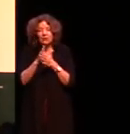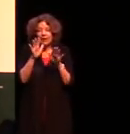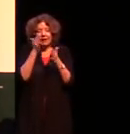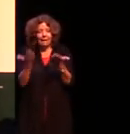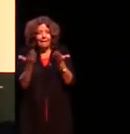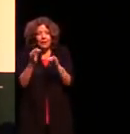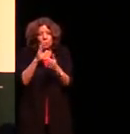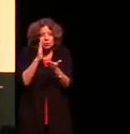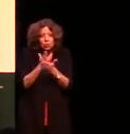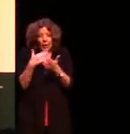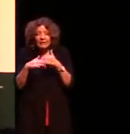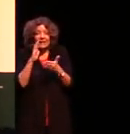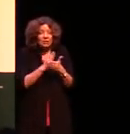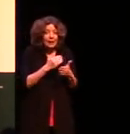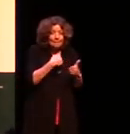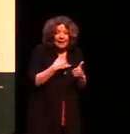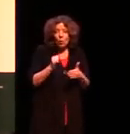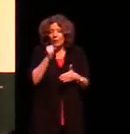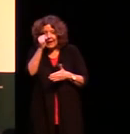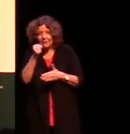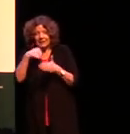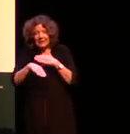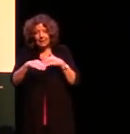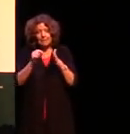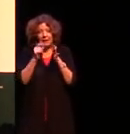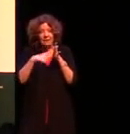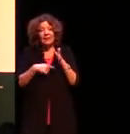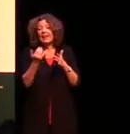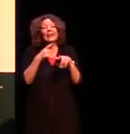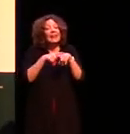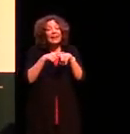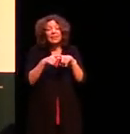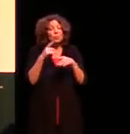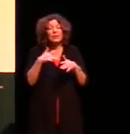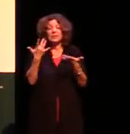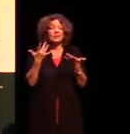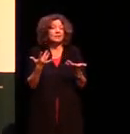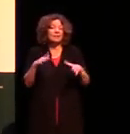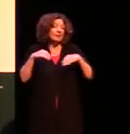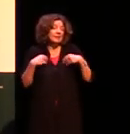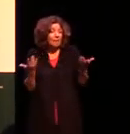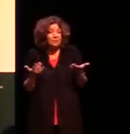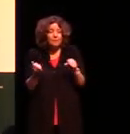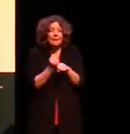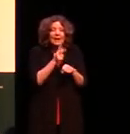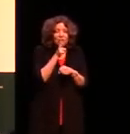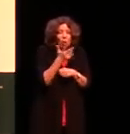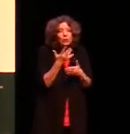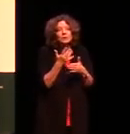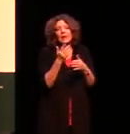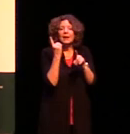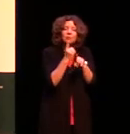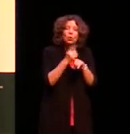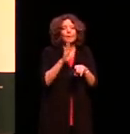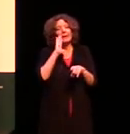ambiguity there right now in English we just live with this ambiguity and make jokes about it and talk about it in first year linguistics